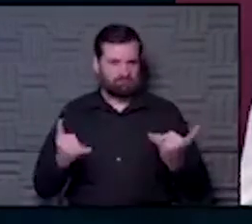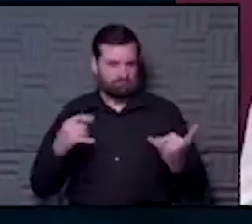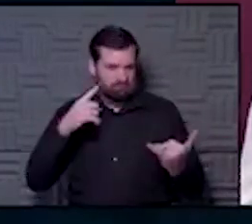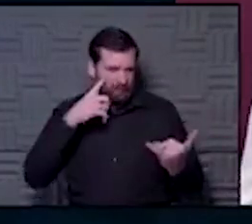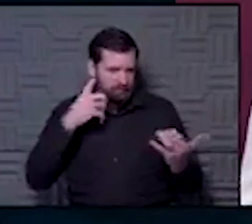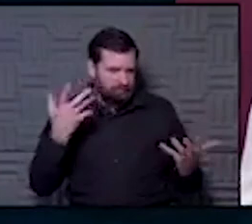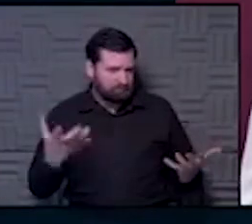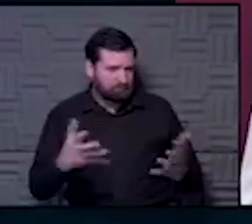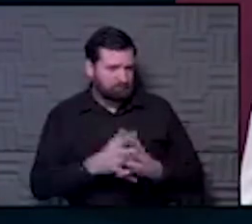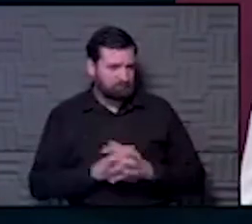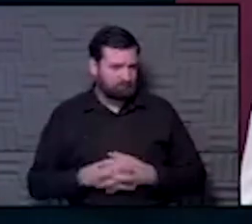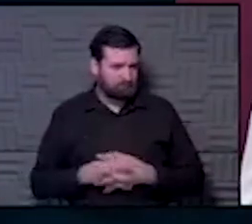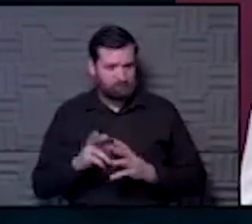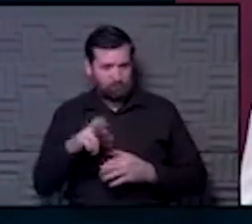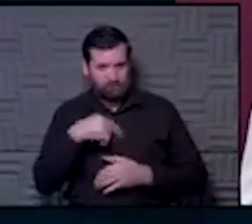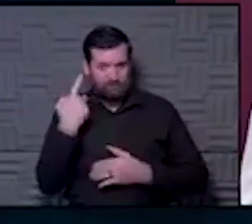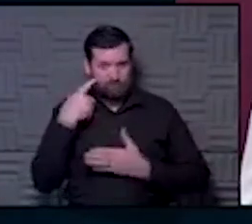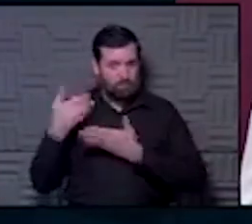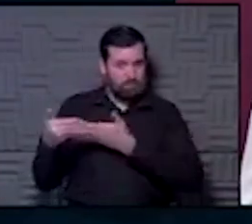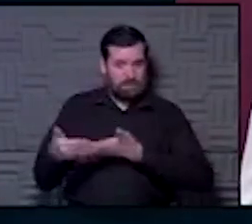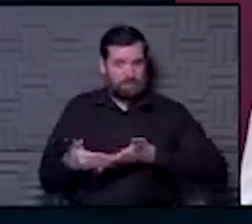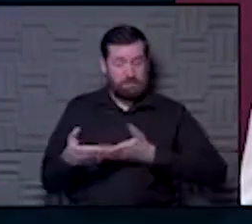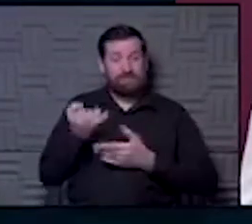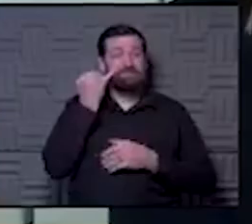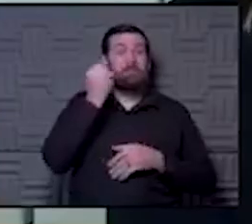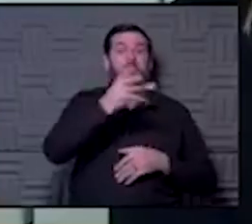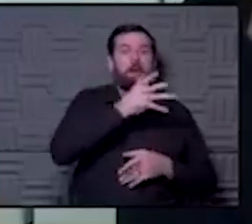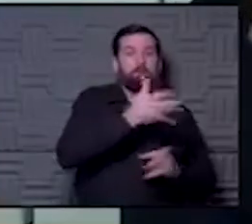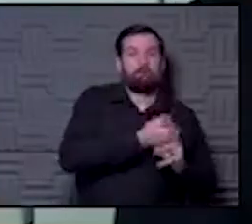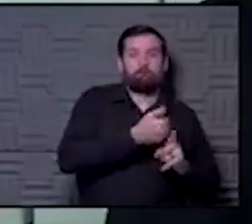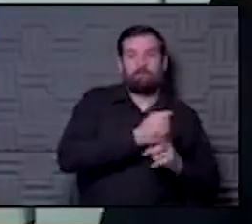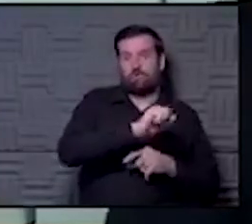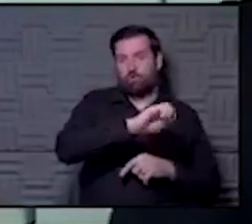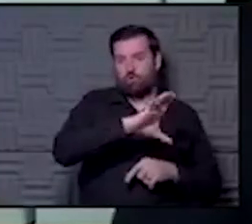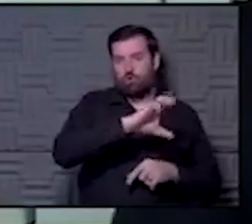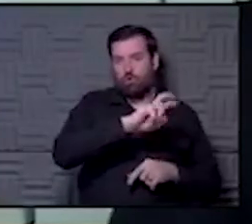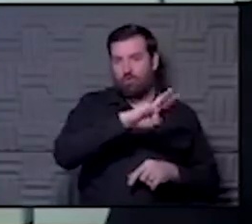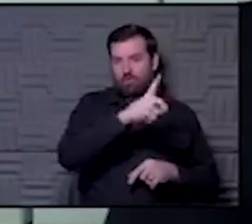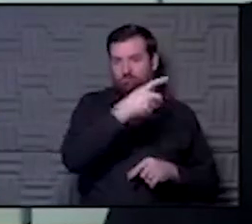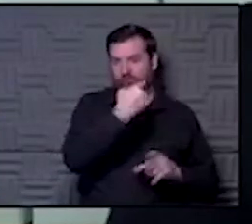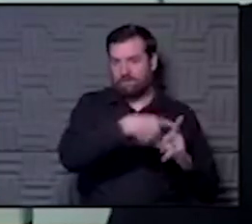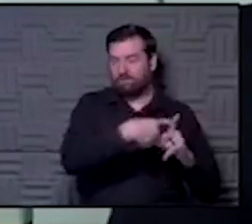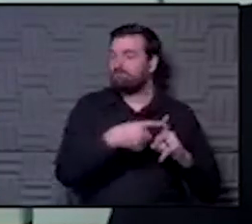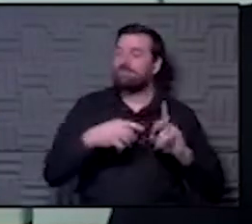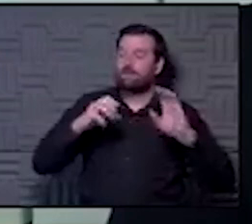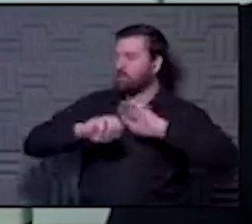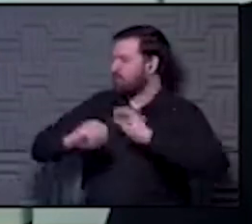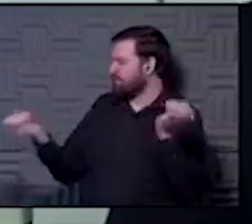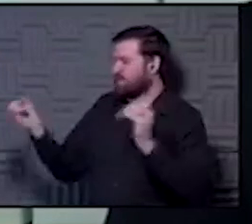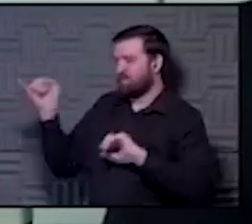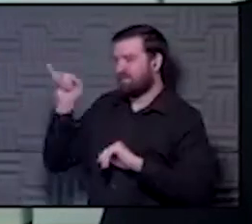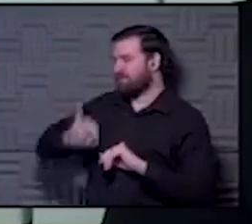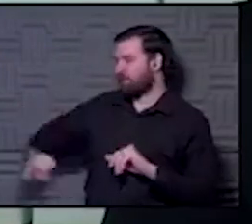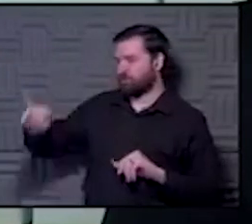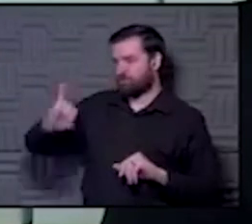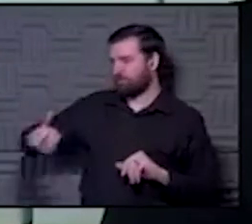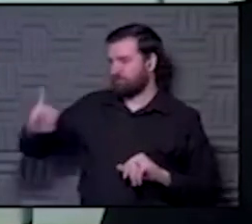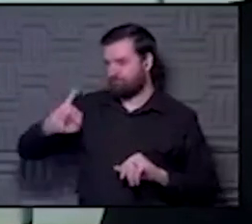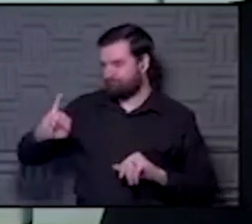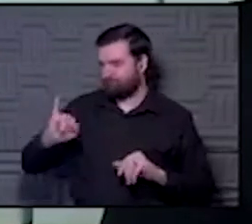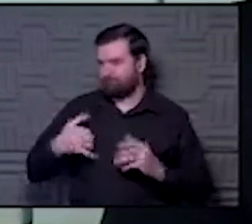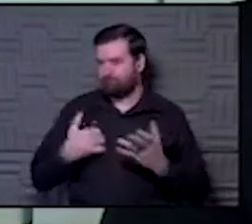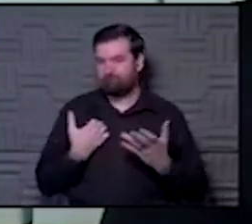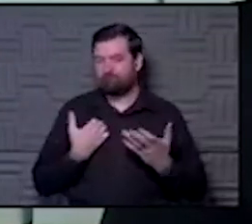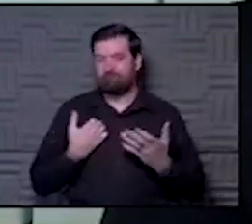about the risk to baby from a COVID positive mom? Yeah, we have not had any infections occurring either